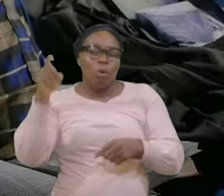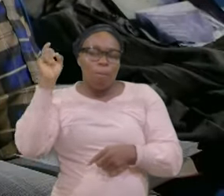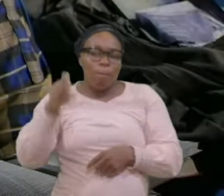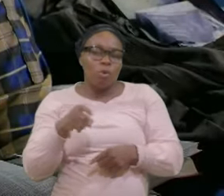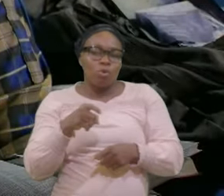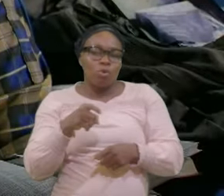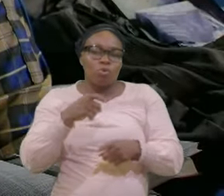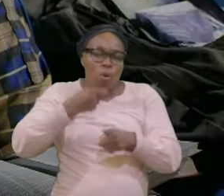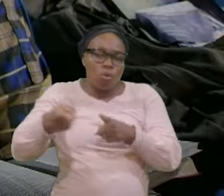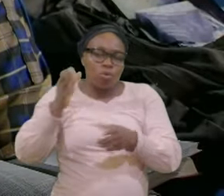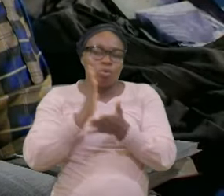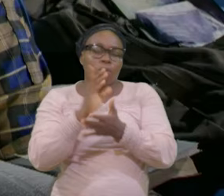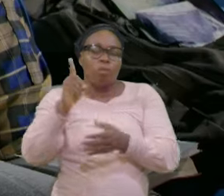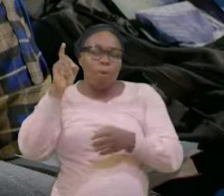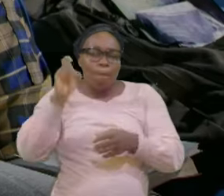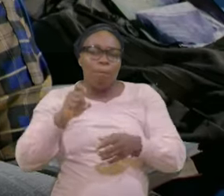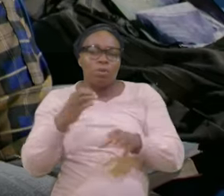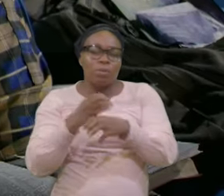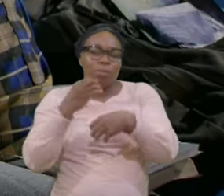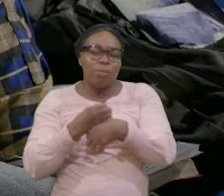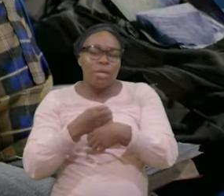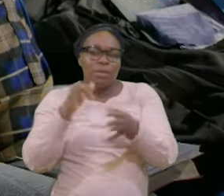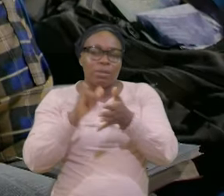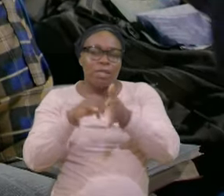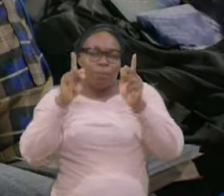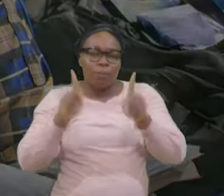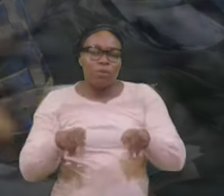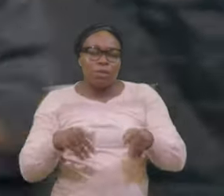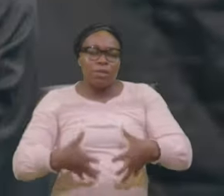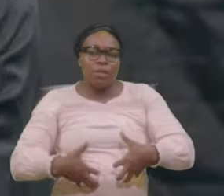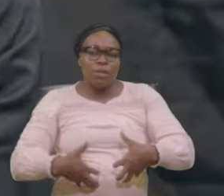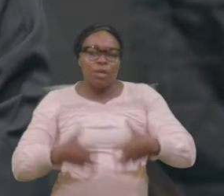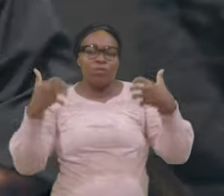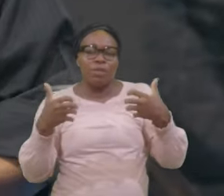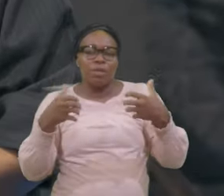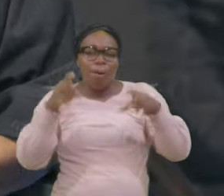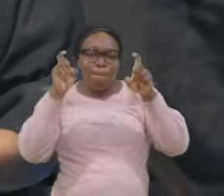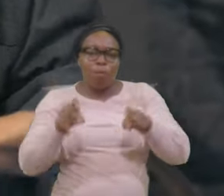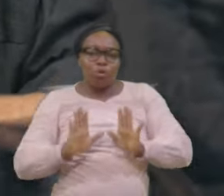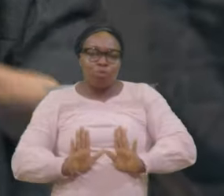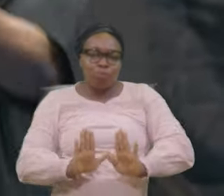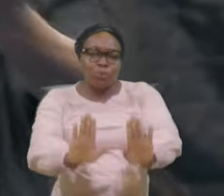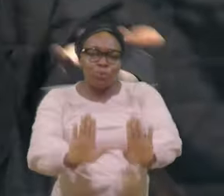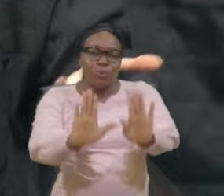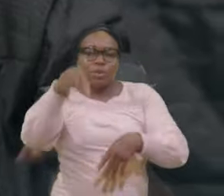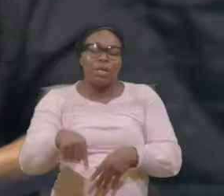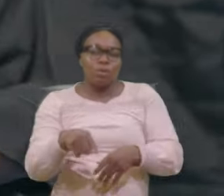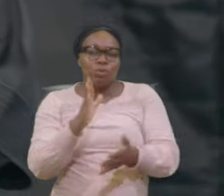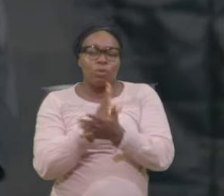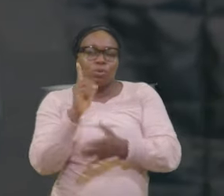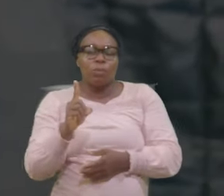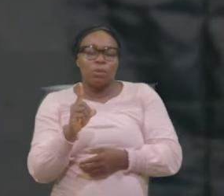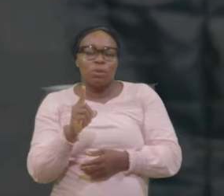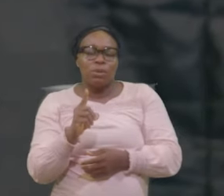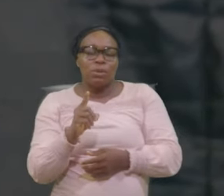Annoy Somebody They must Cut Down Somebody They must Push Down Somebody It says In verse